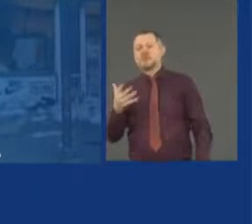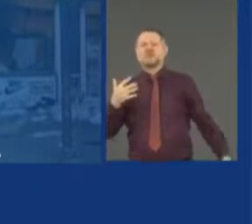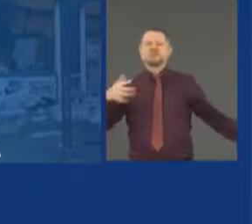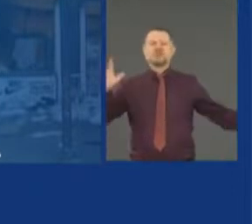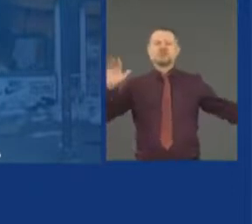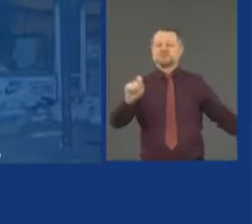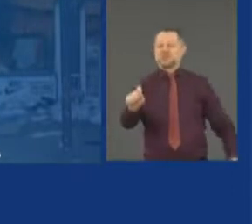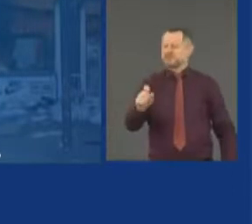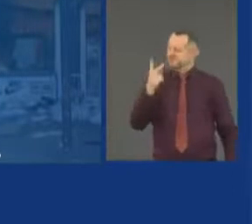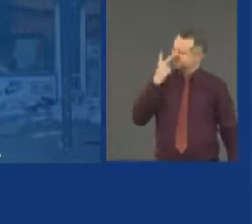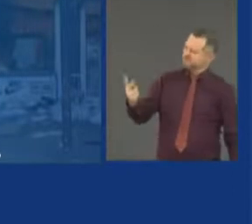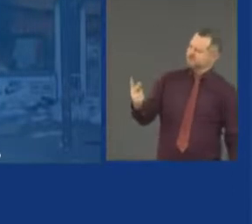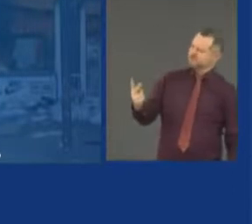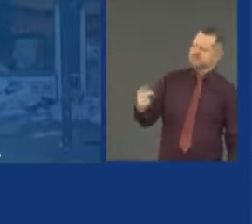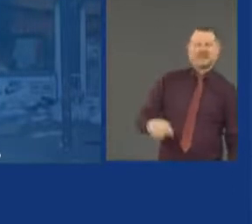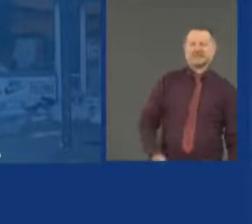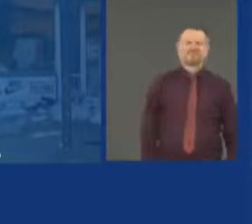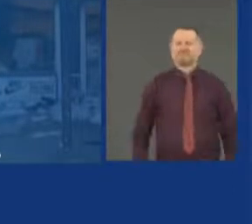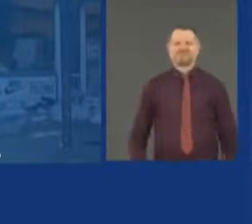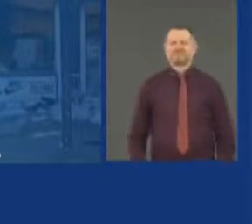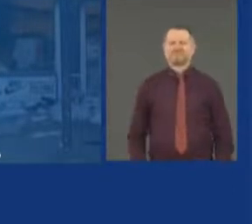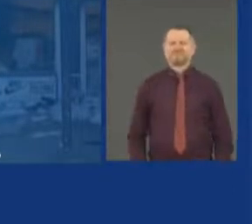They have to do a better job.